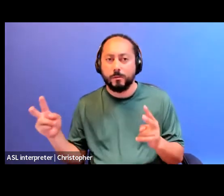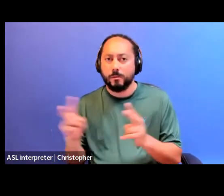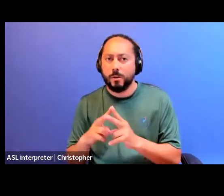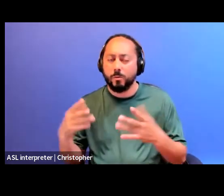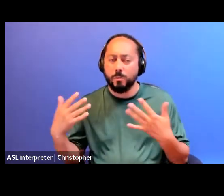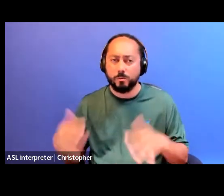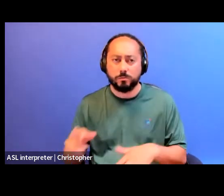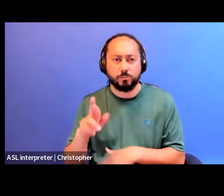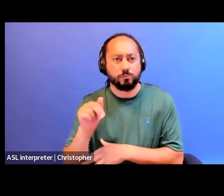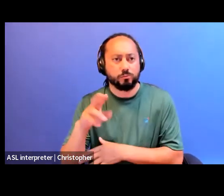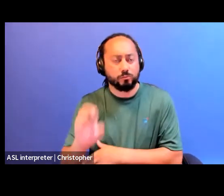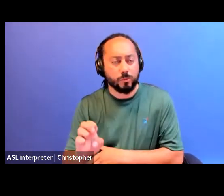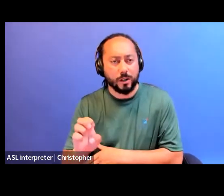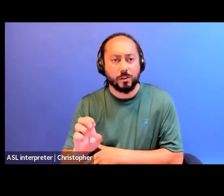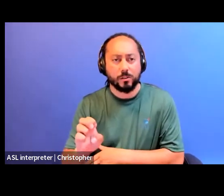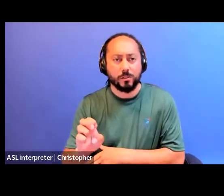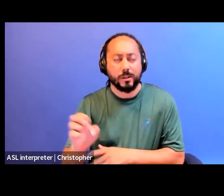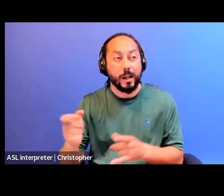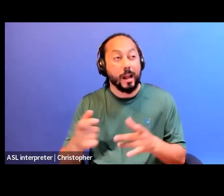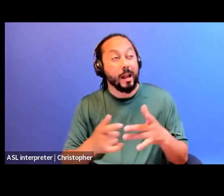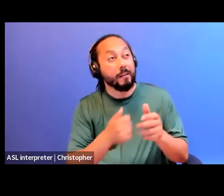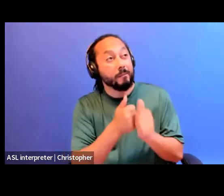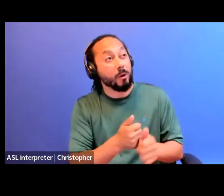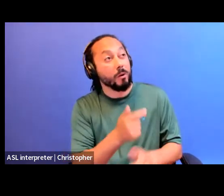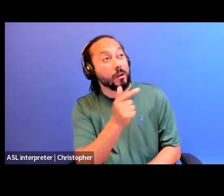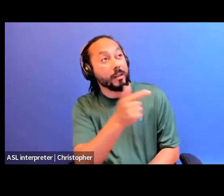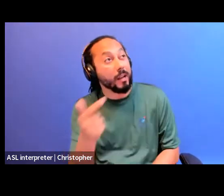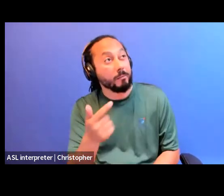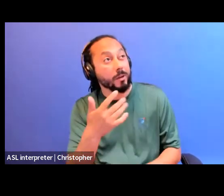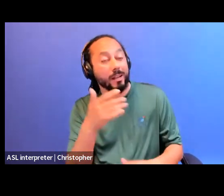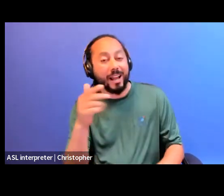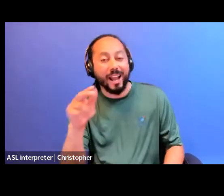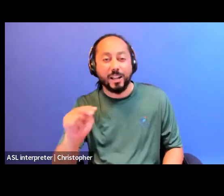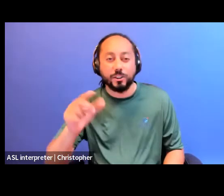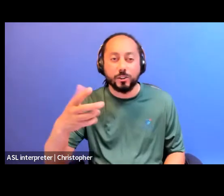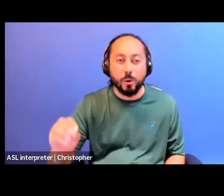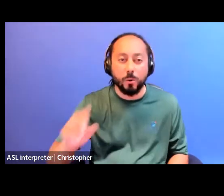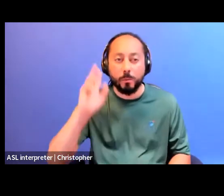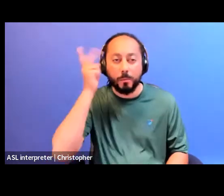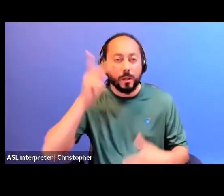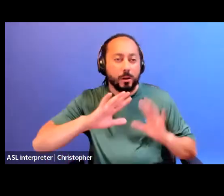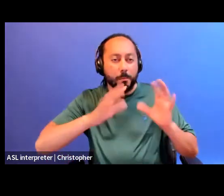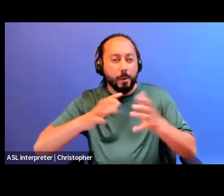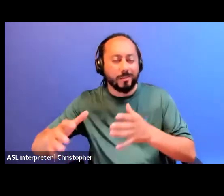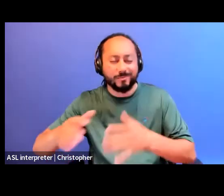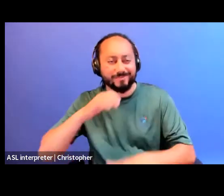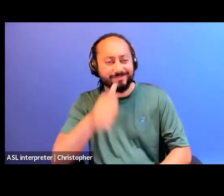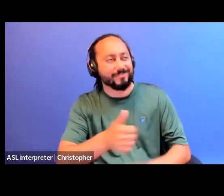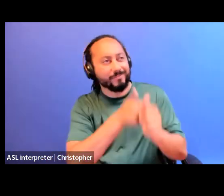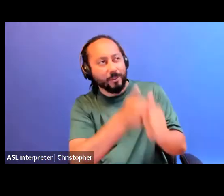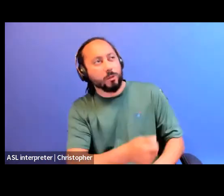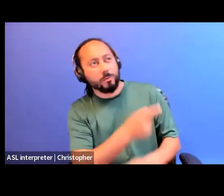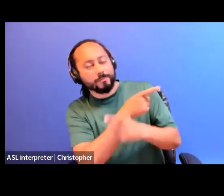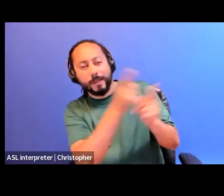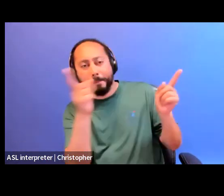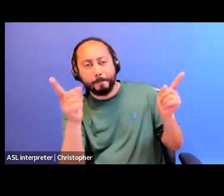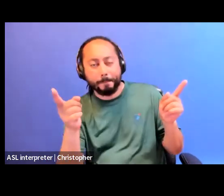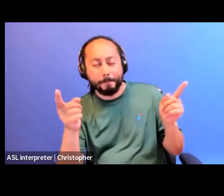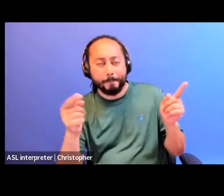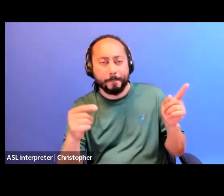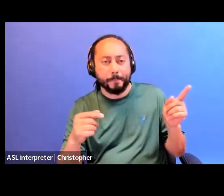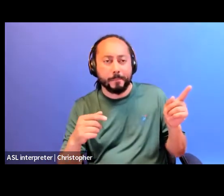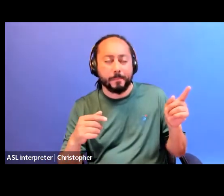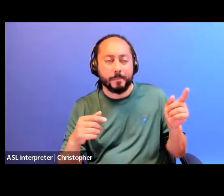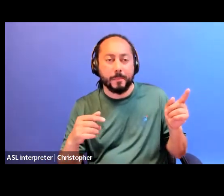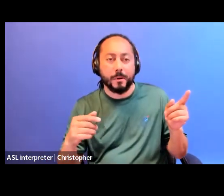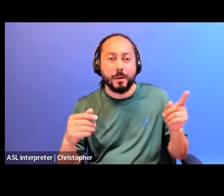aligning themselves with governments, NGOs, political parties. And practicing that